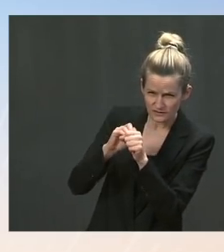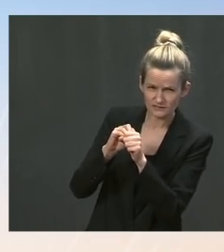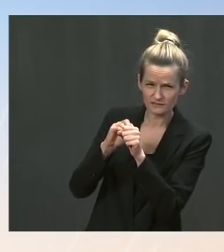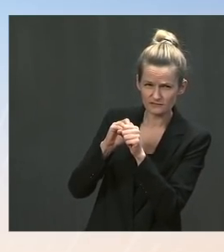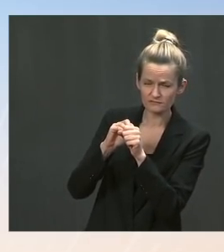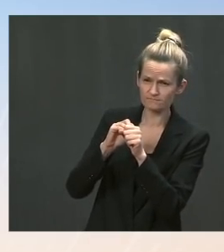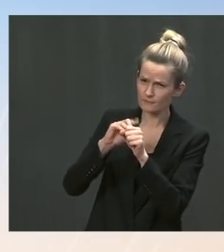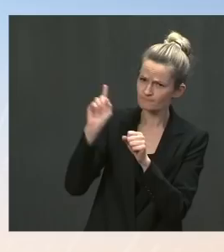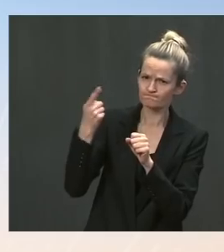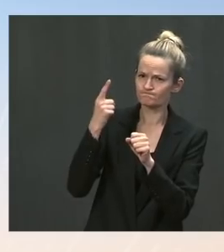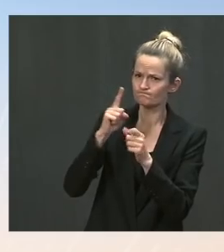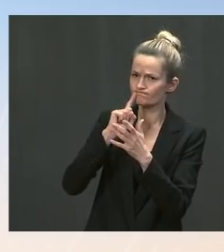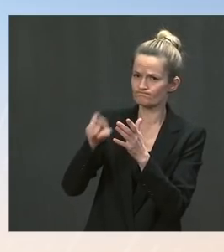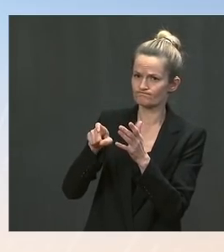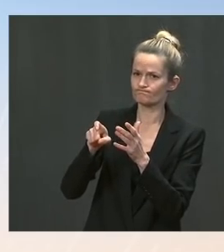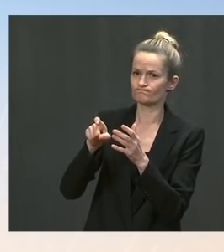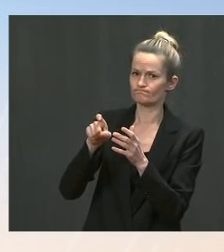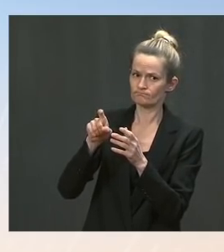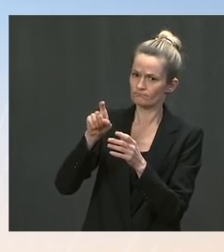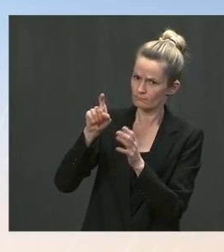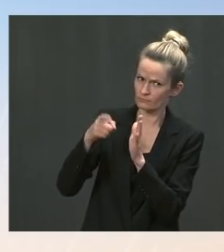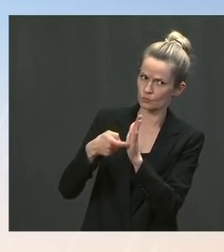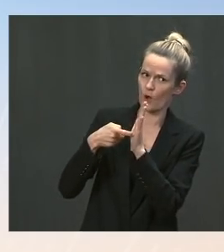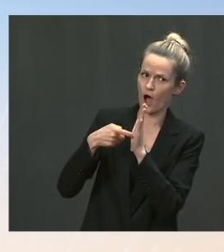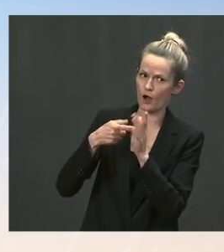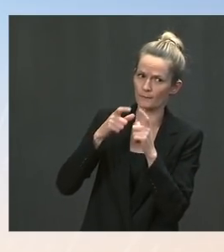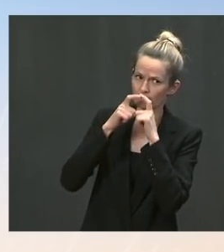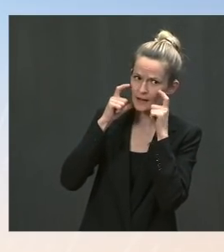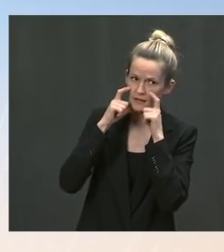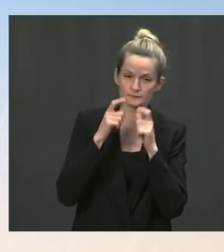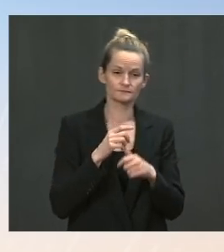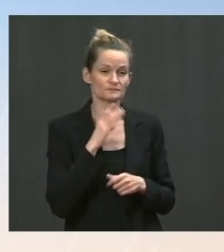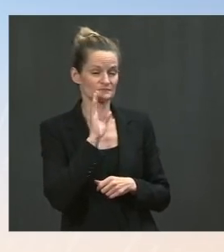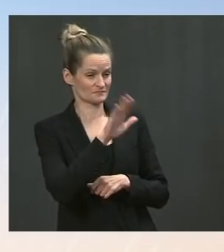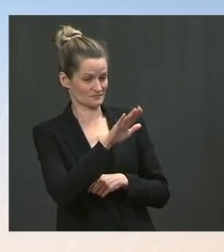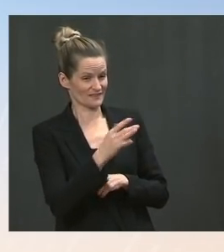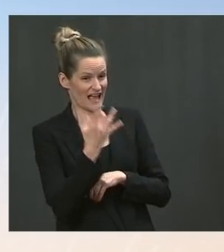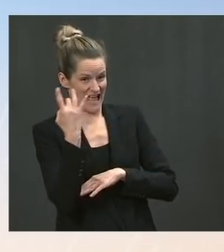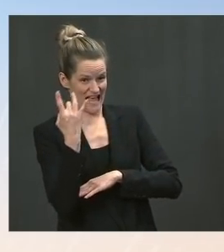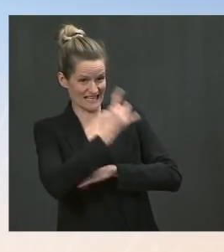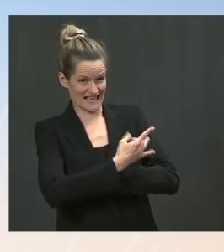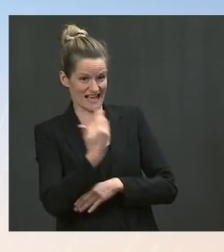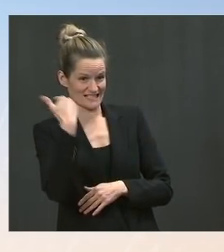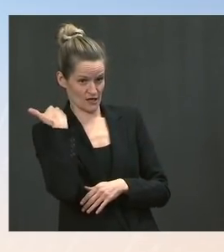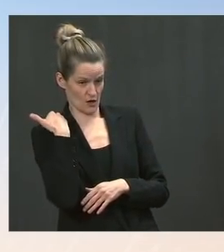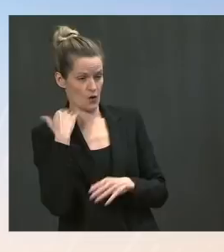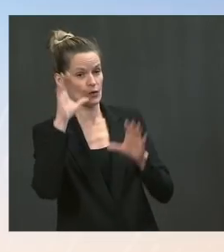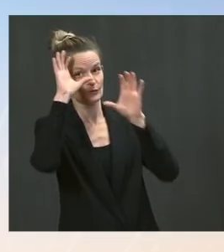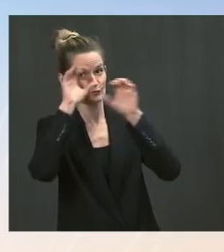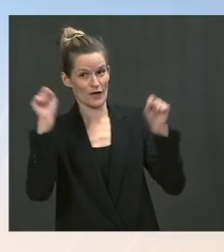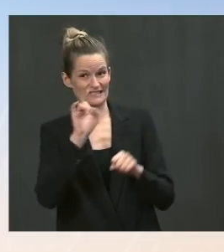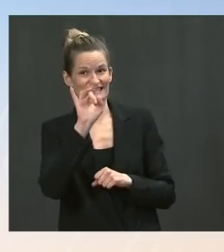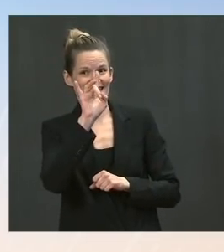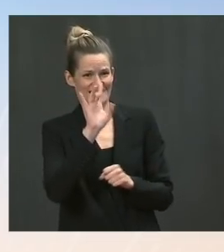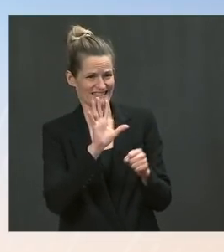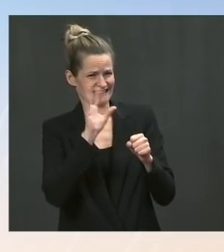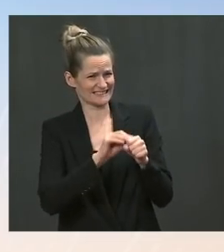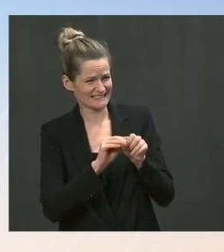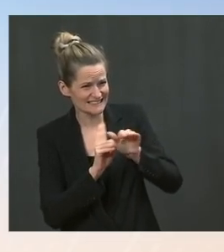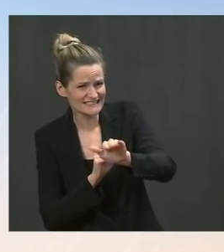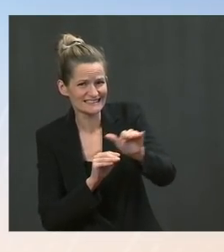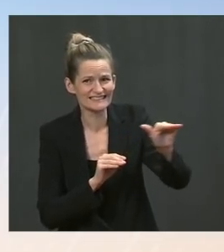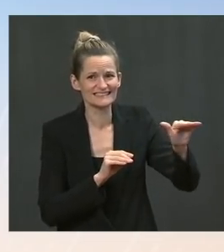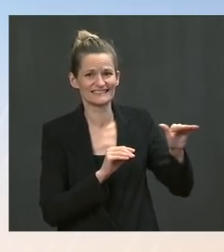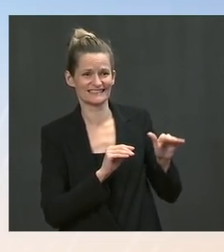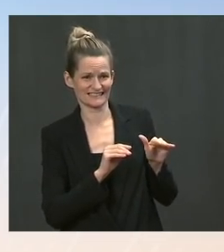led eight days ago by delivering a speech where he conveyed that the federal government would be taking actions, conveyed that there would be requirements